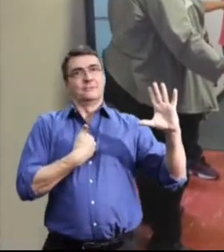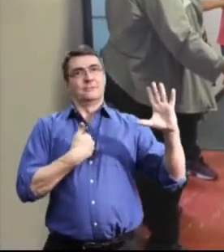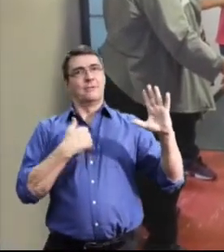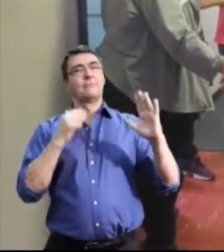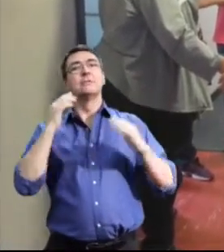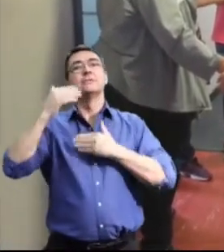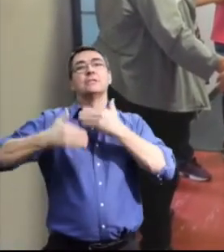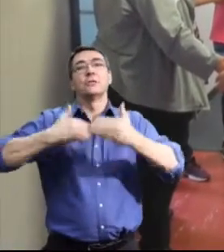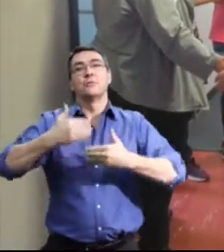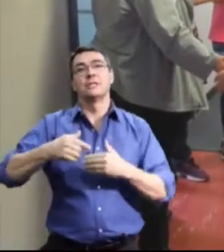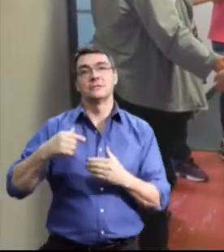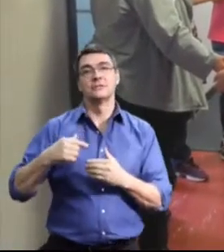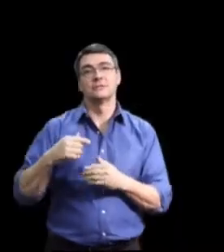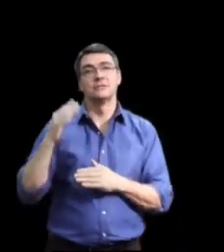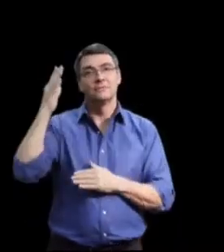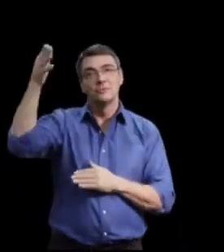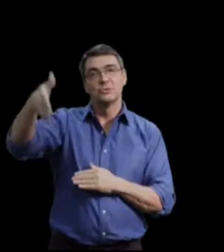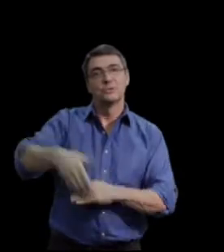generations to come.